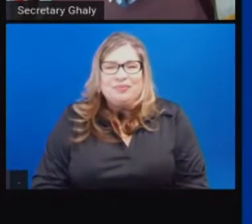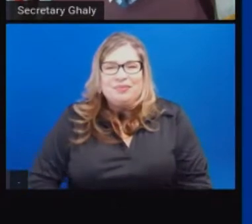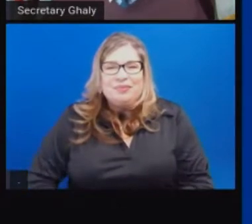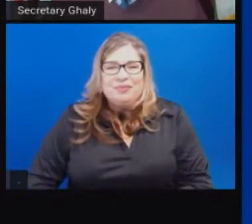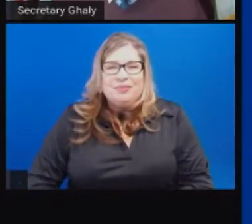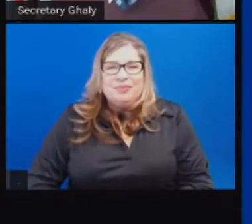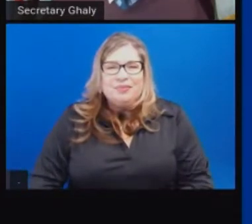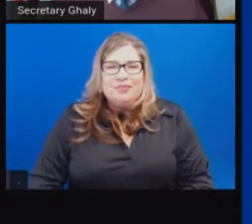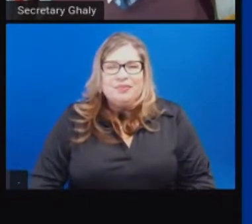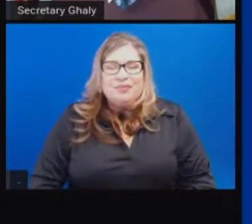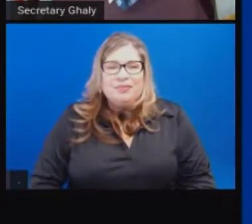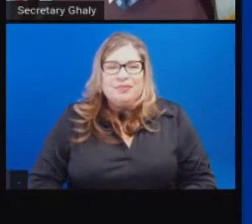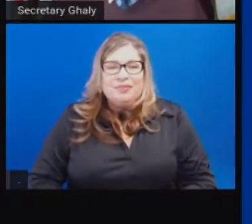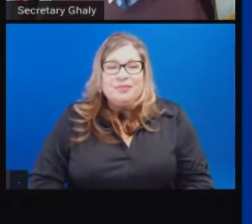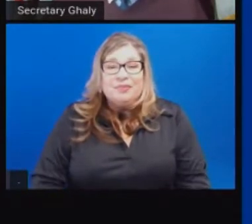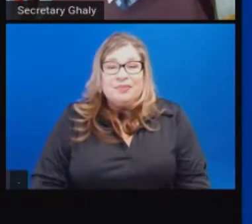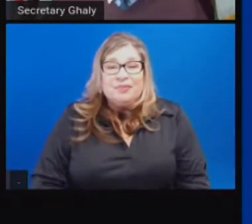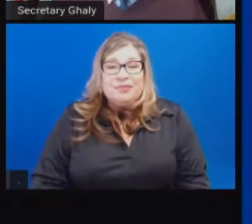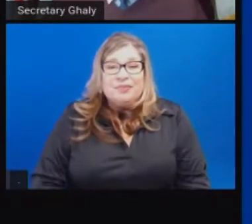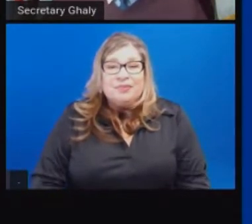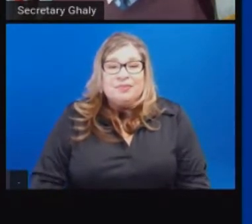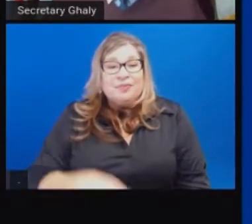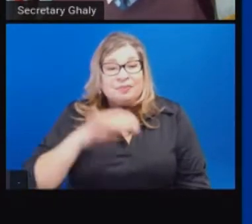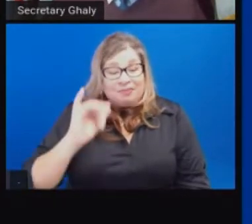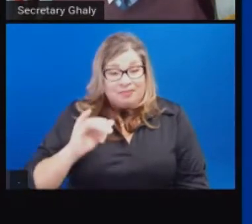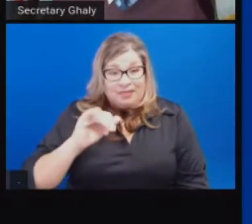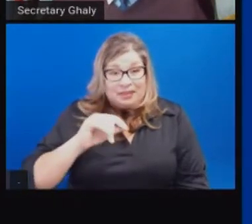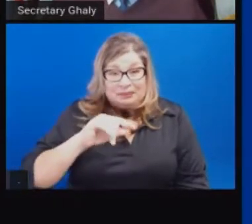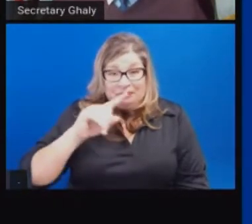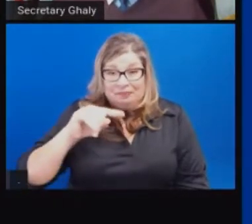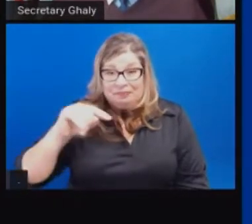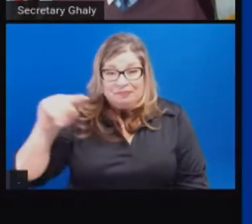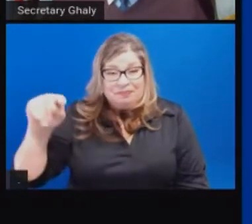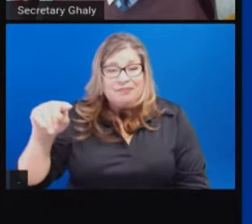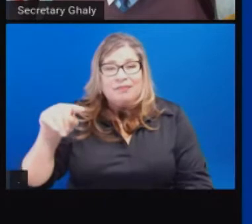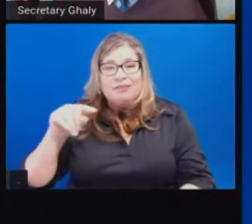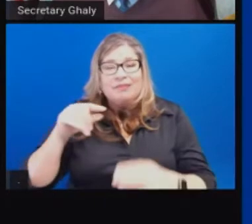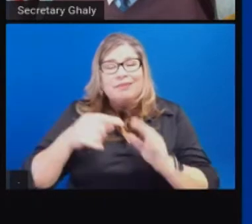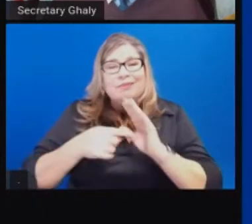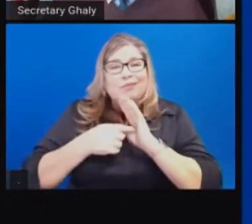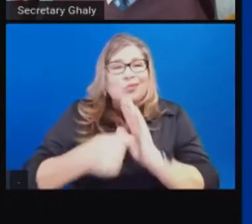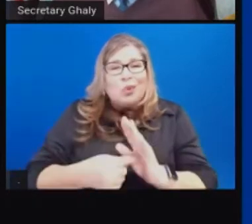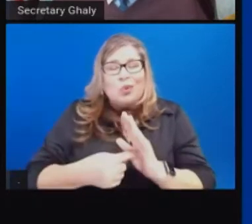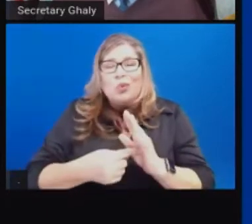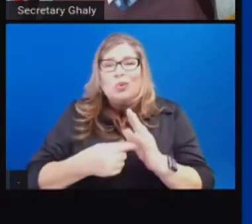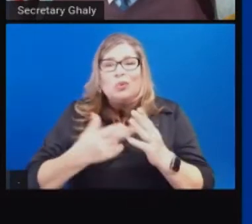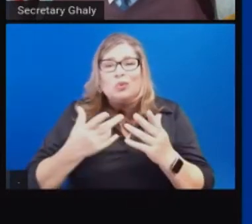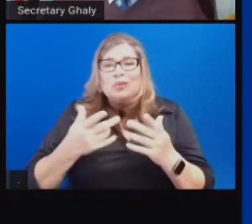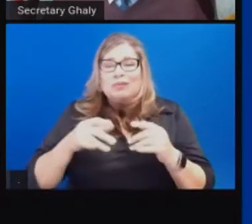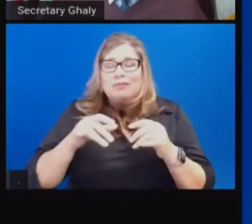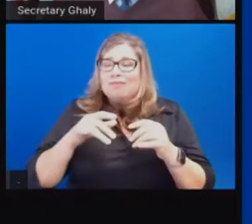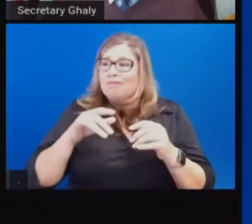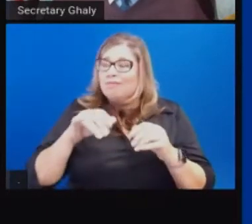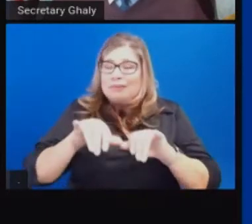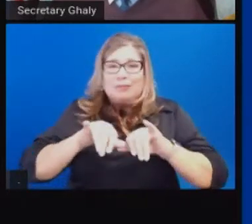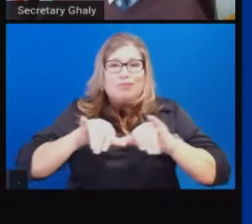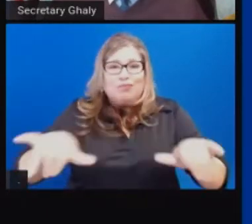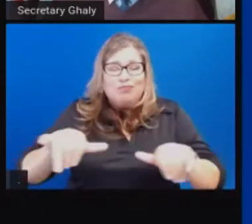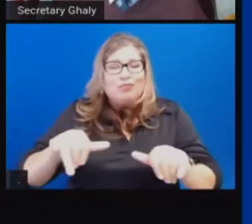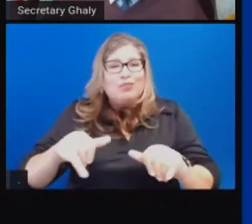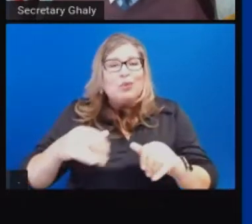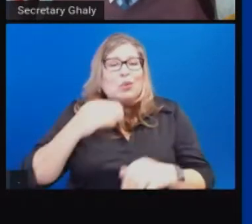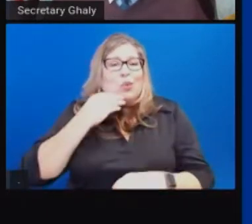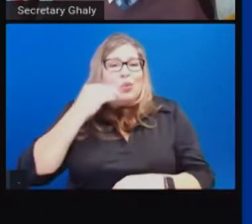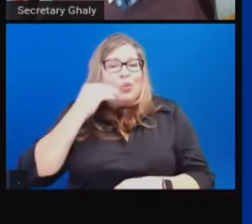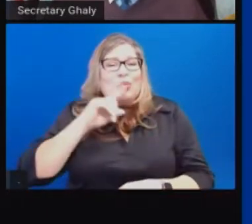This shows also the impact of the regional stay-at-home order and what we were worried about if we hadn't done something like the regional stay